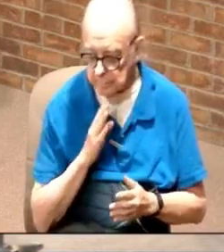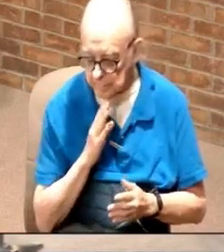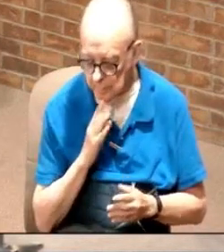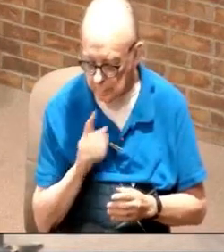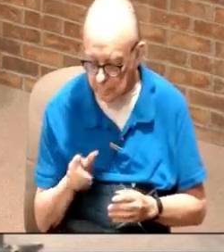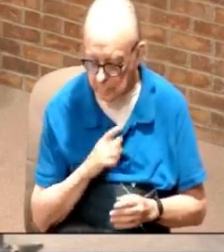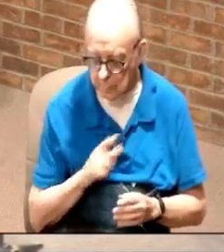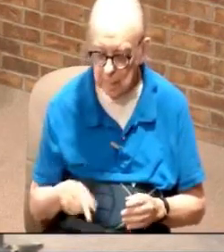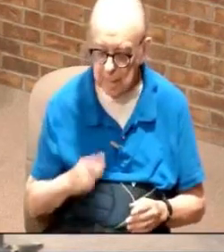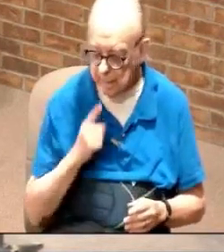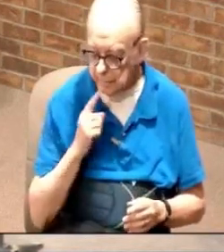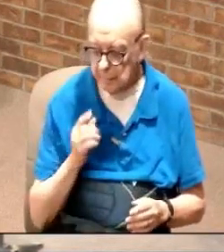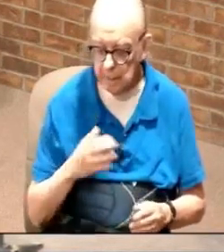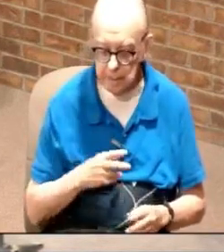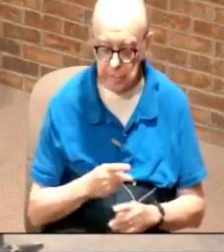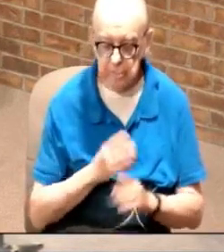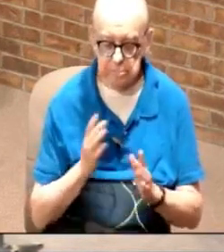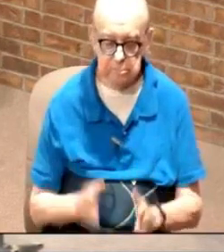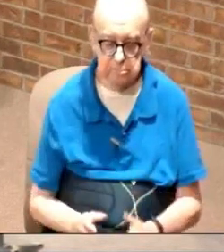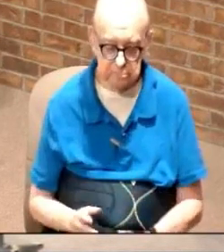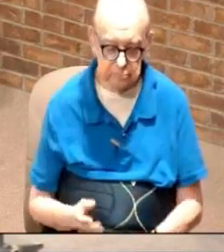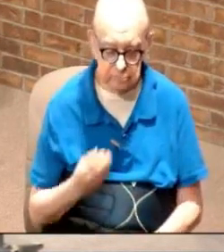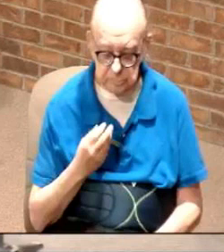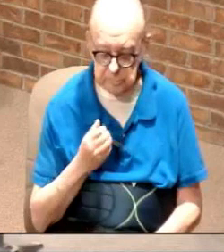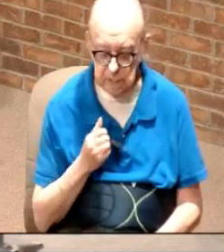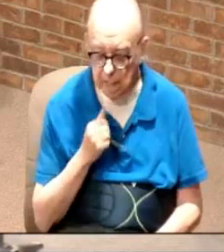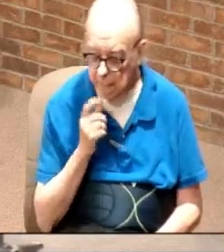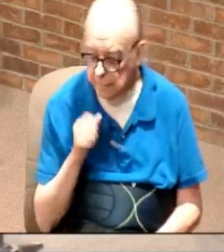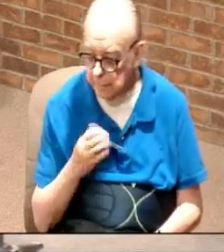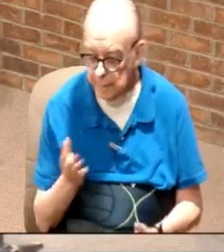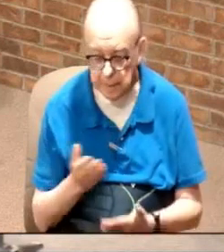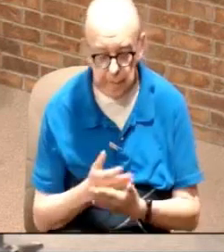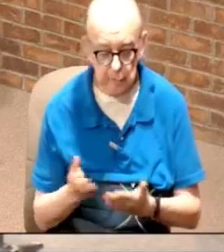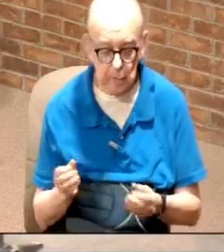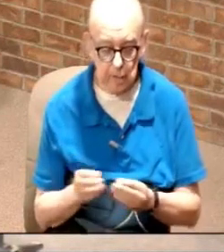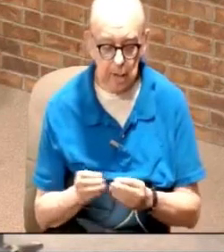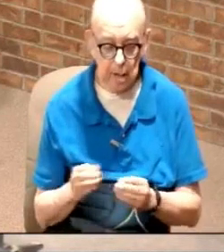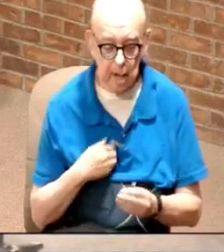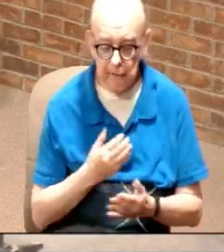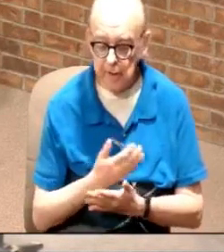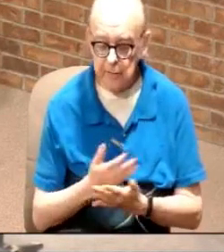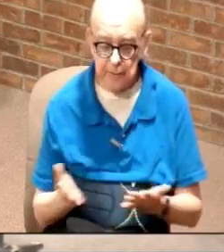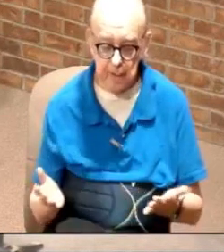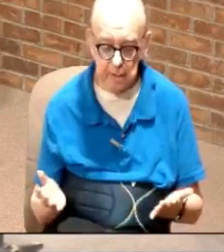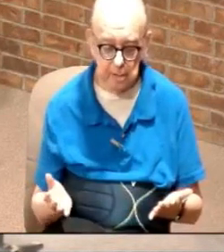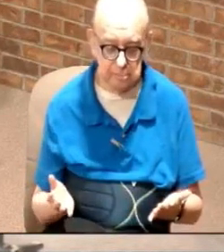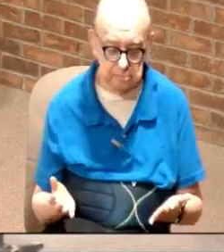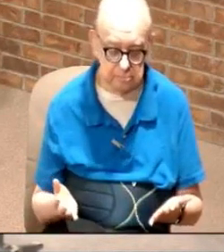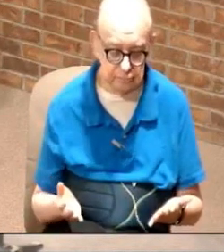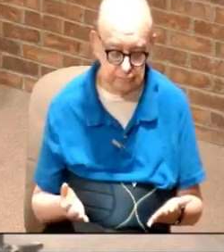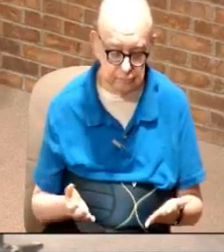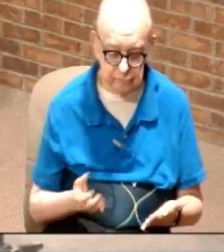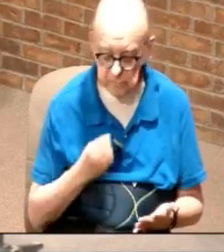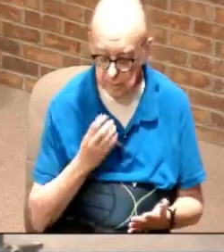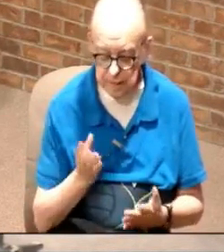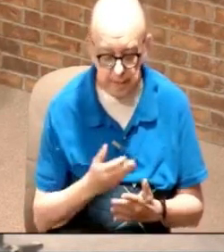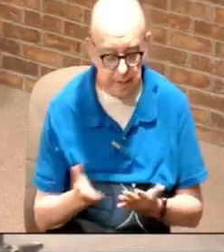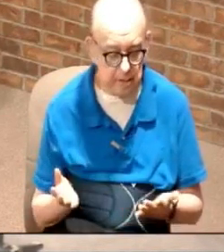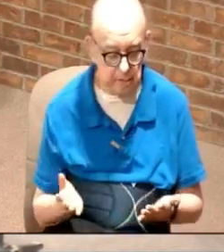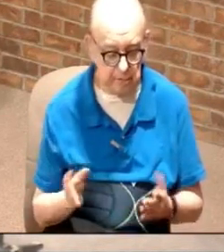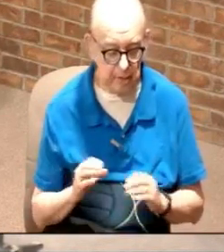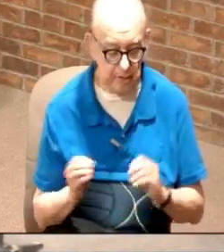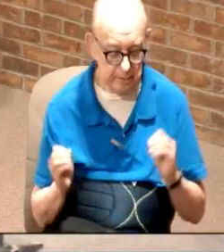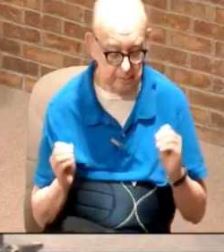the Lord is my shepherd and I don't need anything. I've got everything. I don't need anything at all.